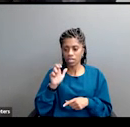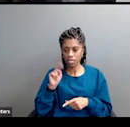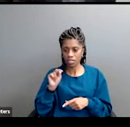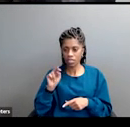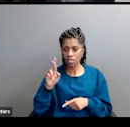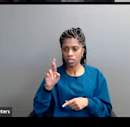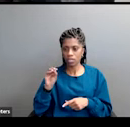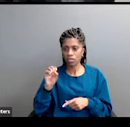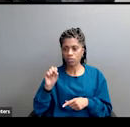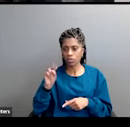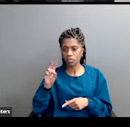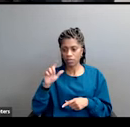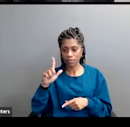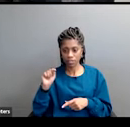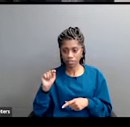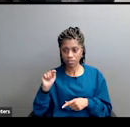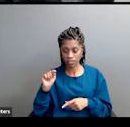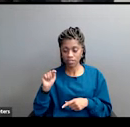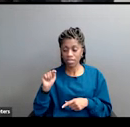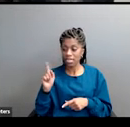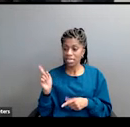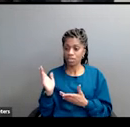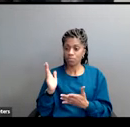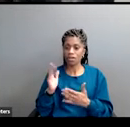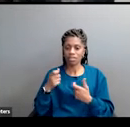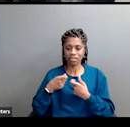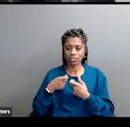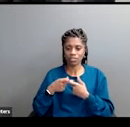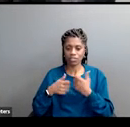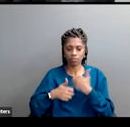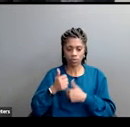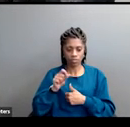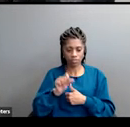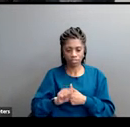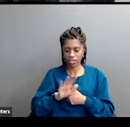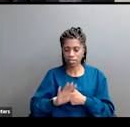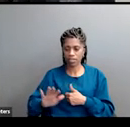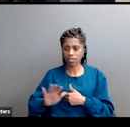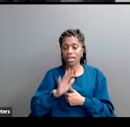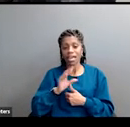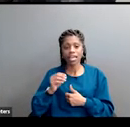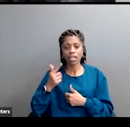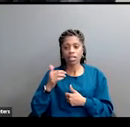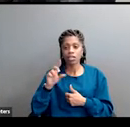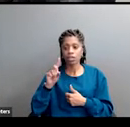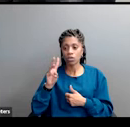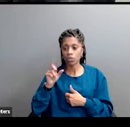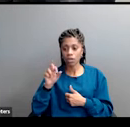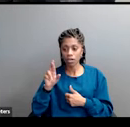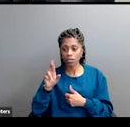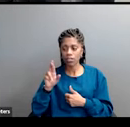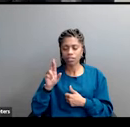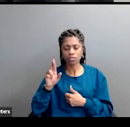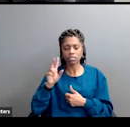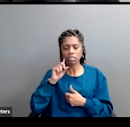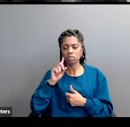electricity to most of the South, the Tennessee Valley Authority. And Goldwater was proposing to dismantle, to break it